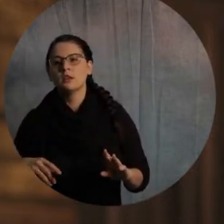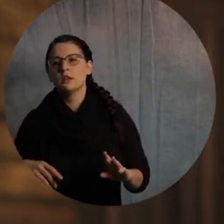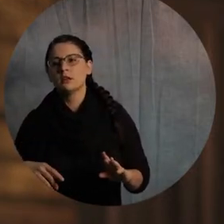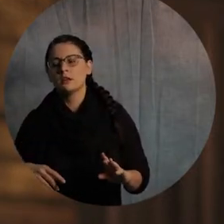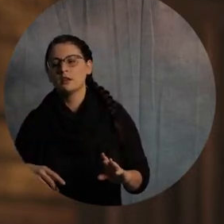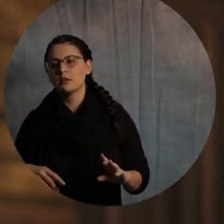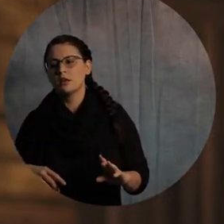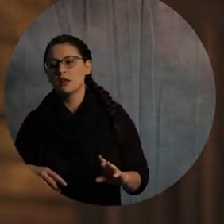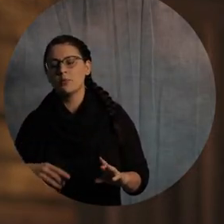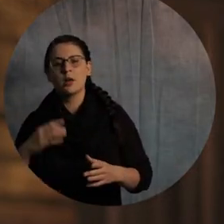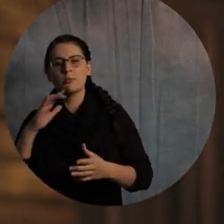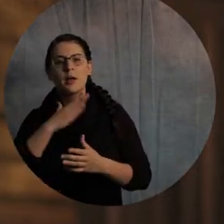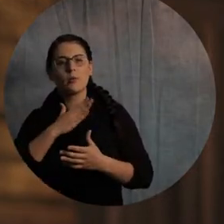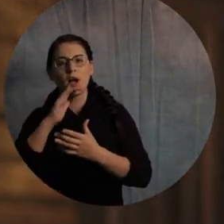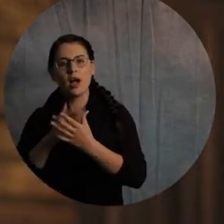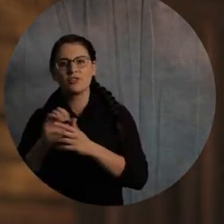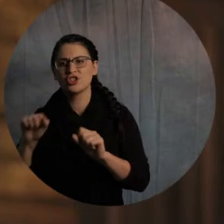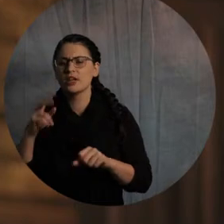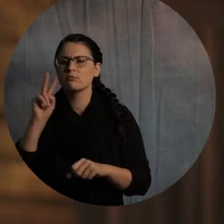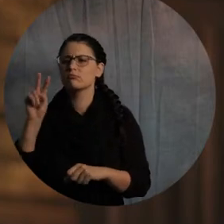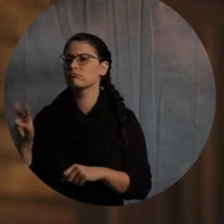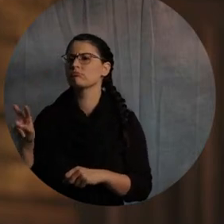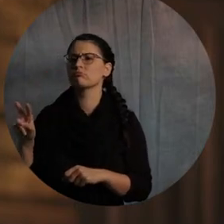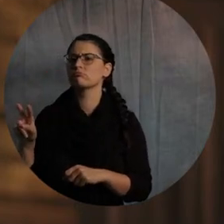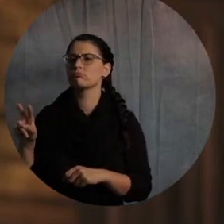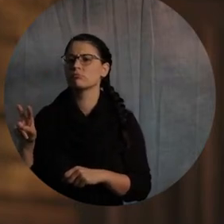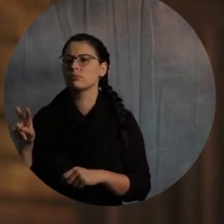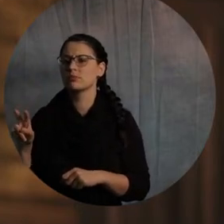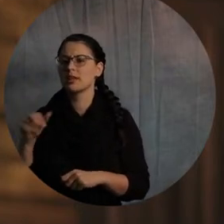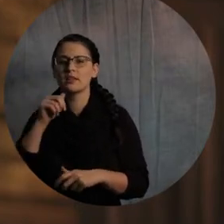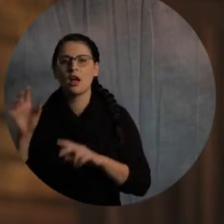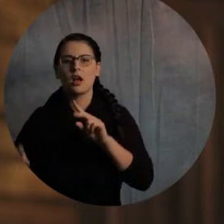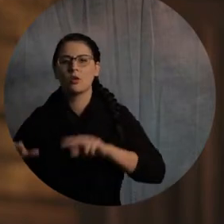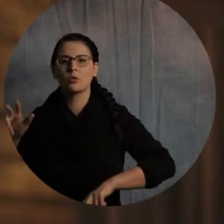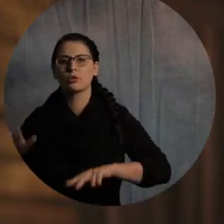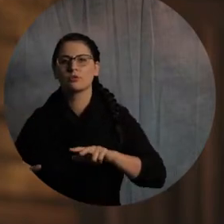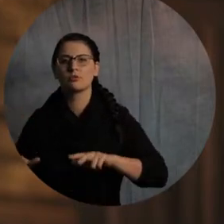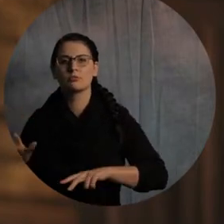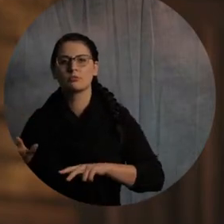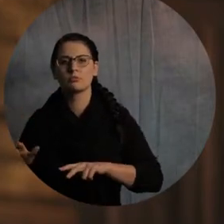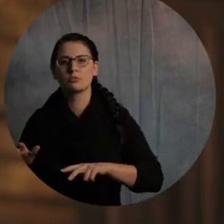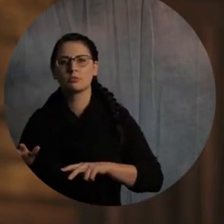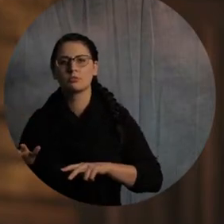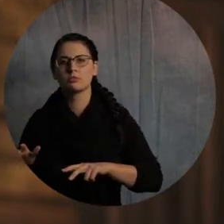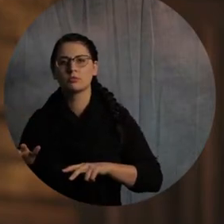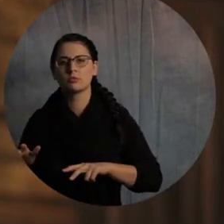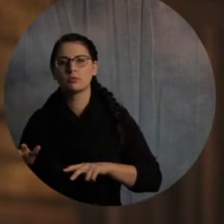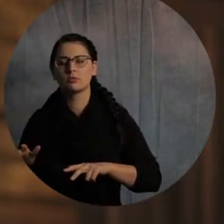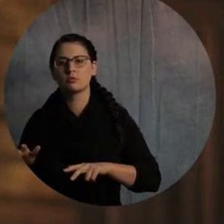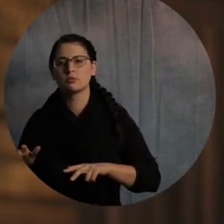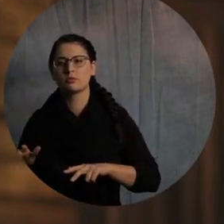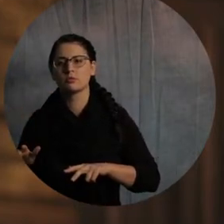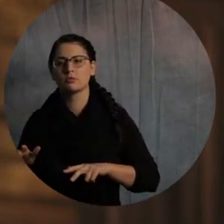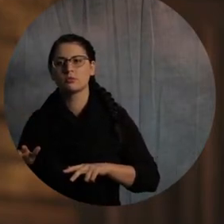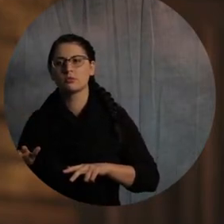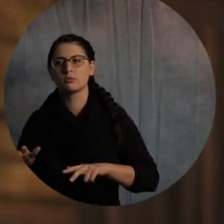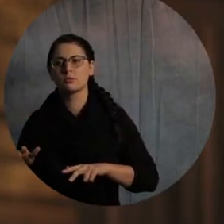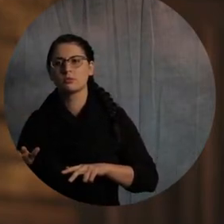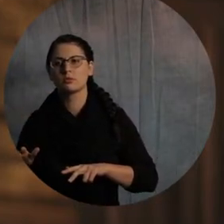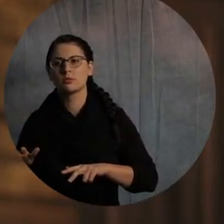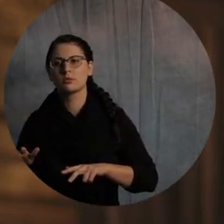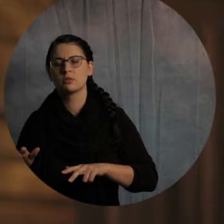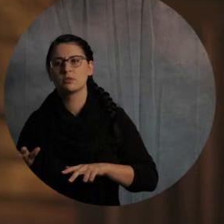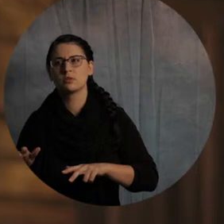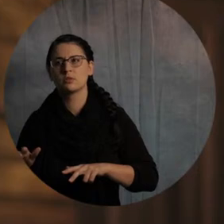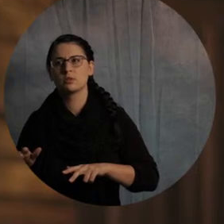But she can look at them, and there's no awkwardness, you know what I mean? Like, I never treated them any differently than I treated my sister.